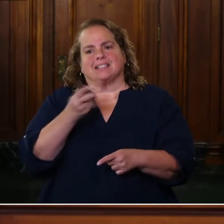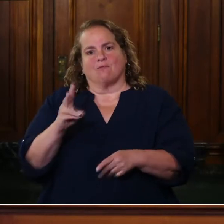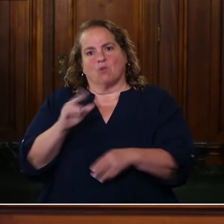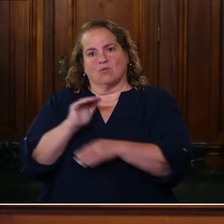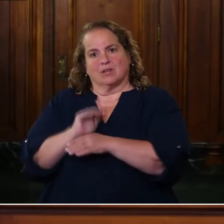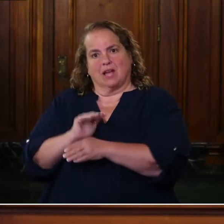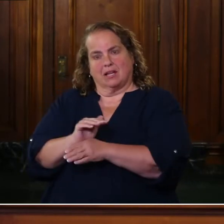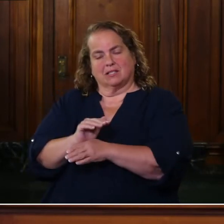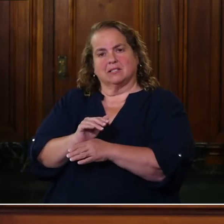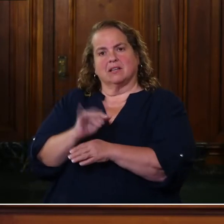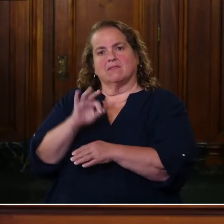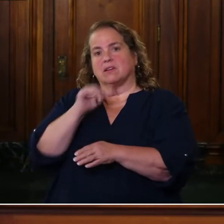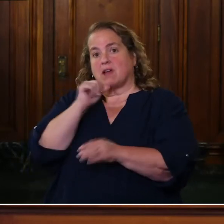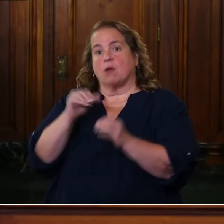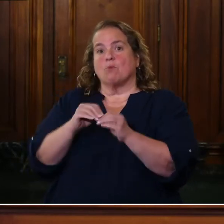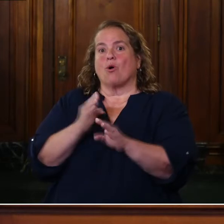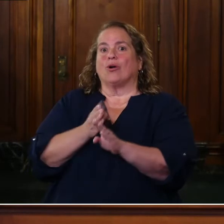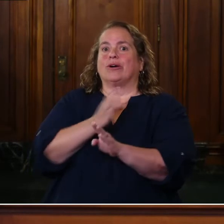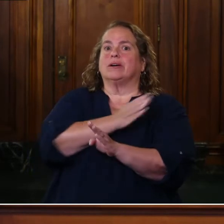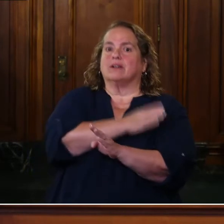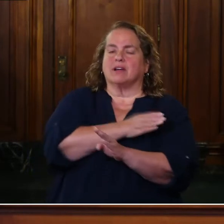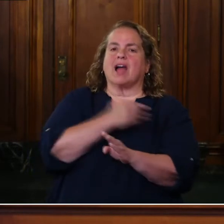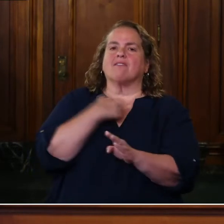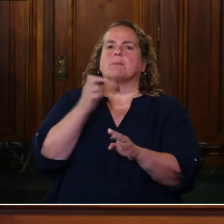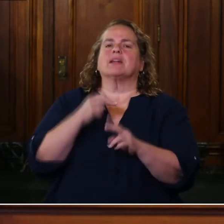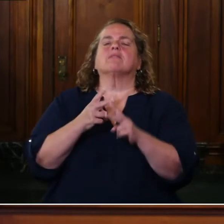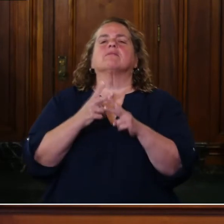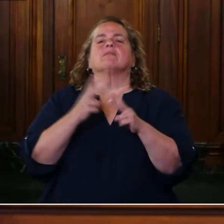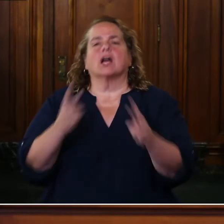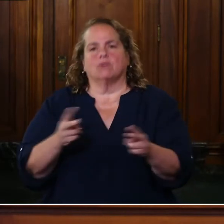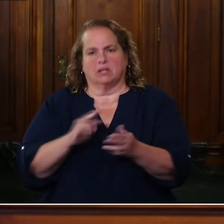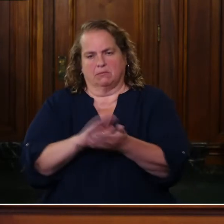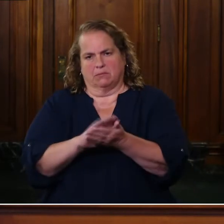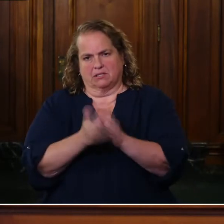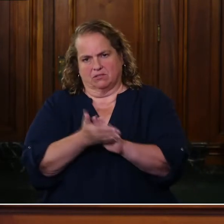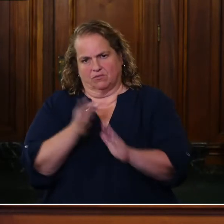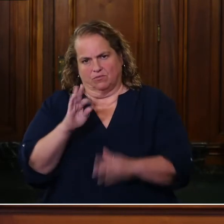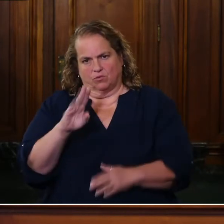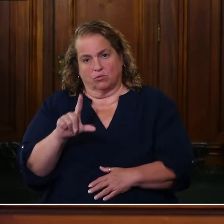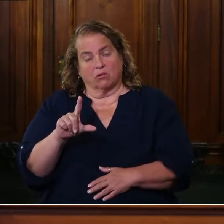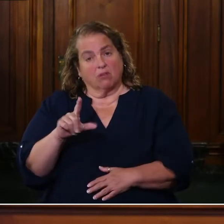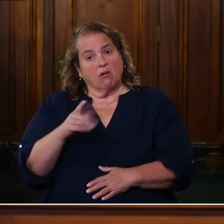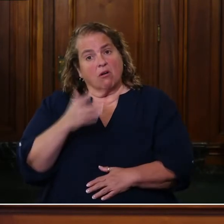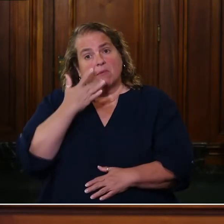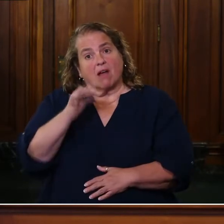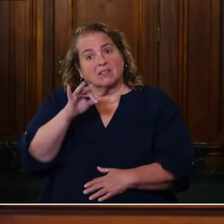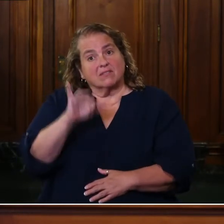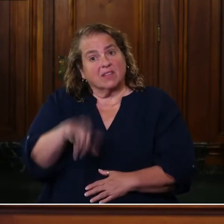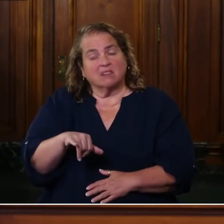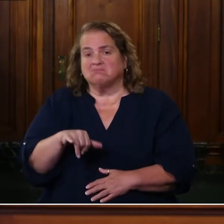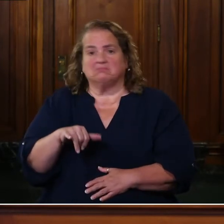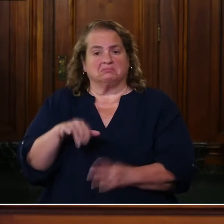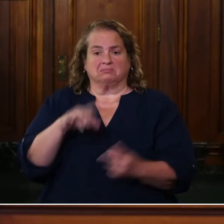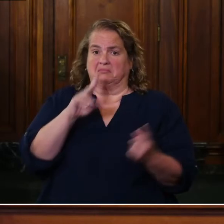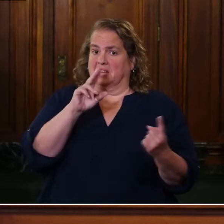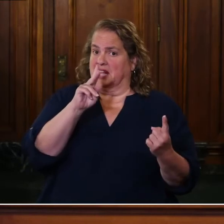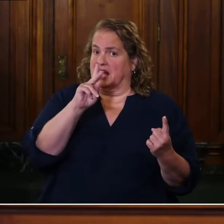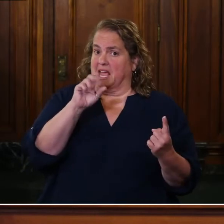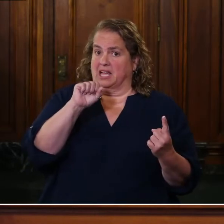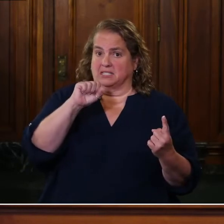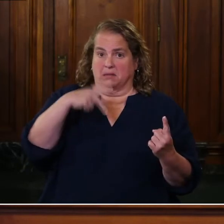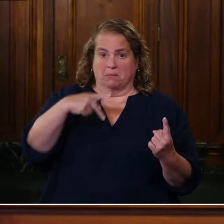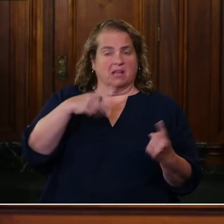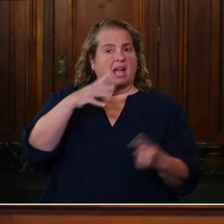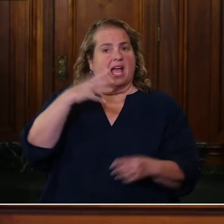not more, have been very, very peaceful. Because of that, neither the KSP nor the National Guard